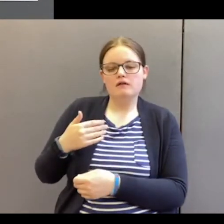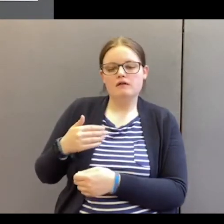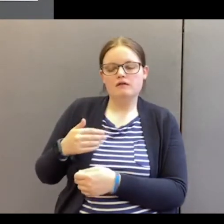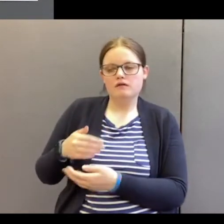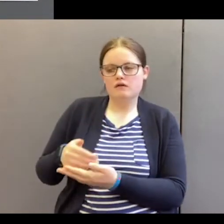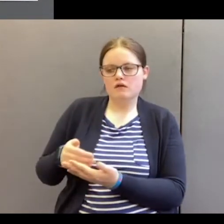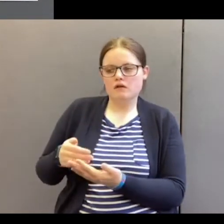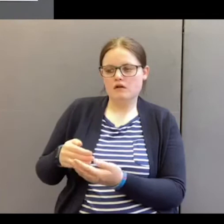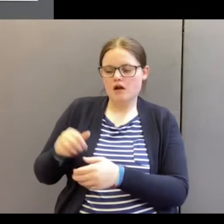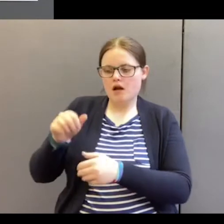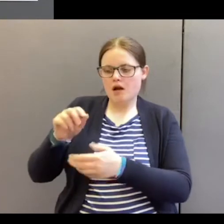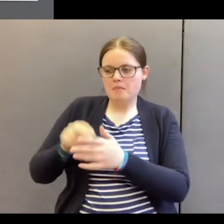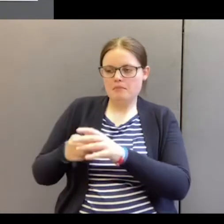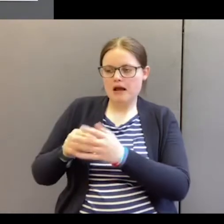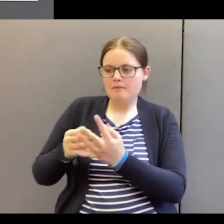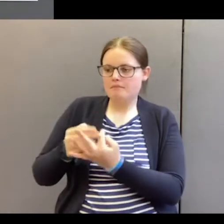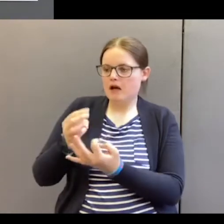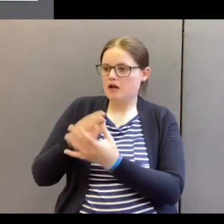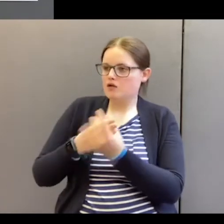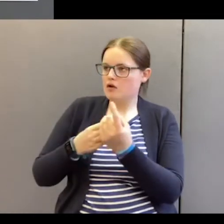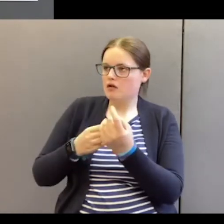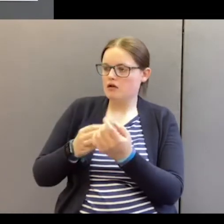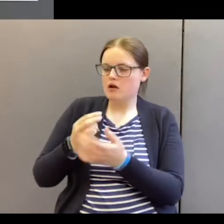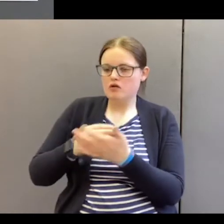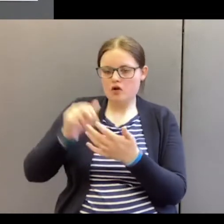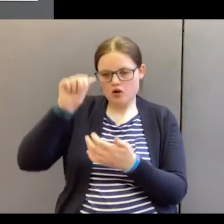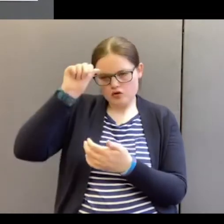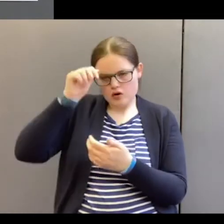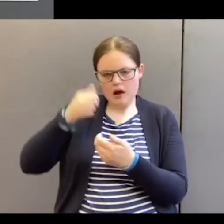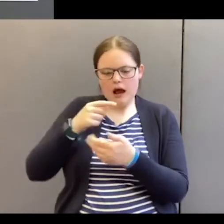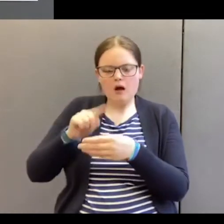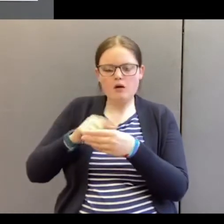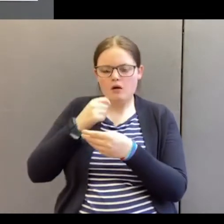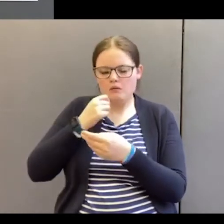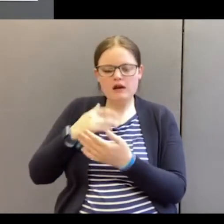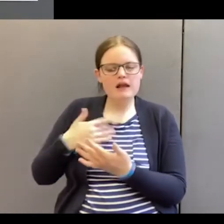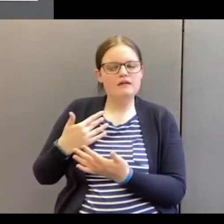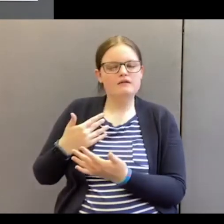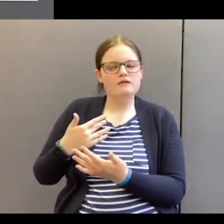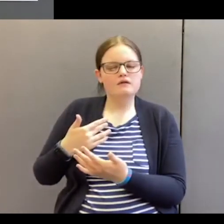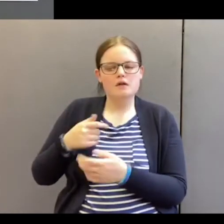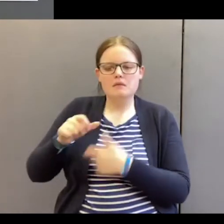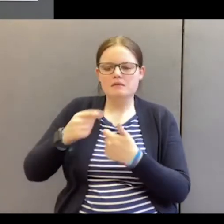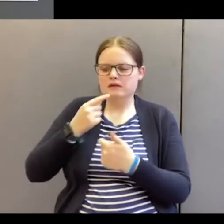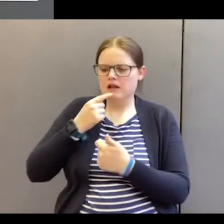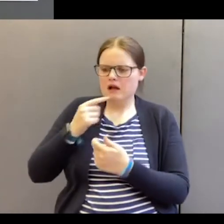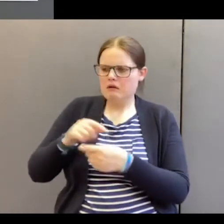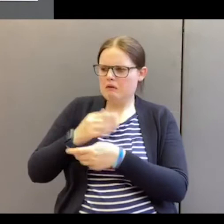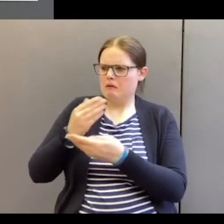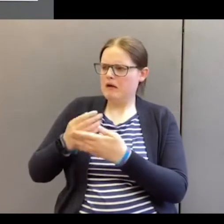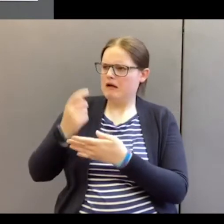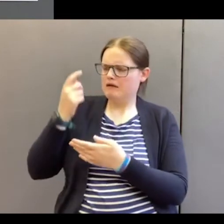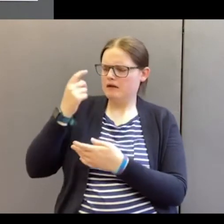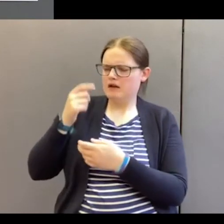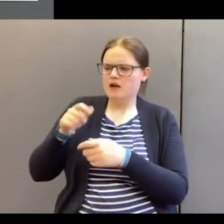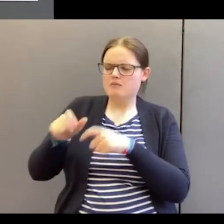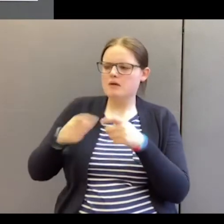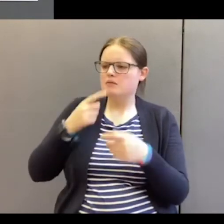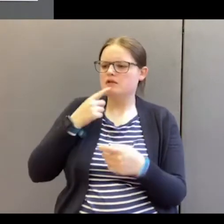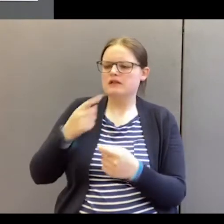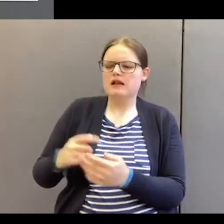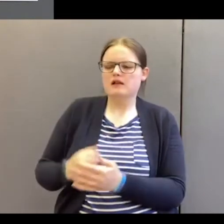by him and he determines the number of days. Man says what does this world think? Man says